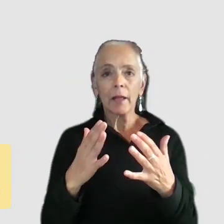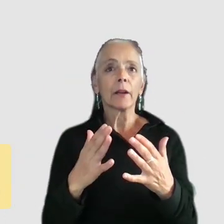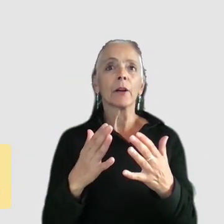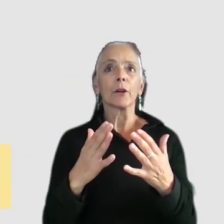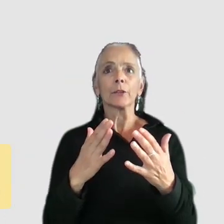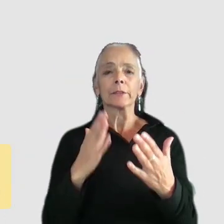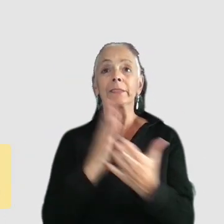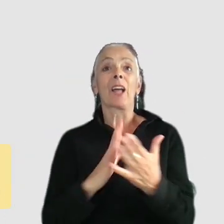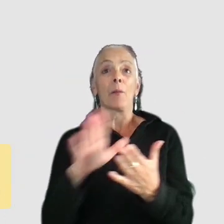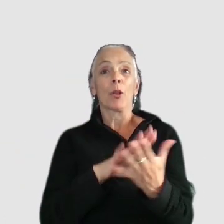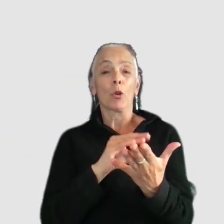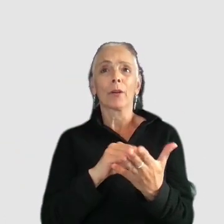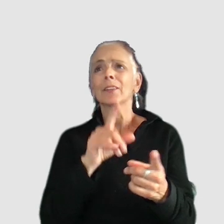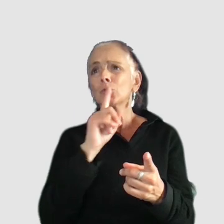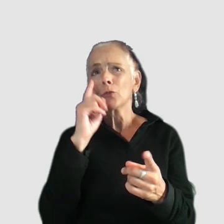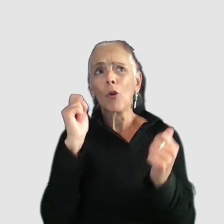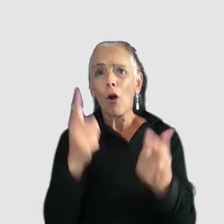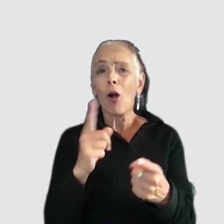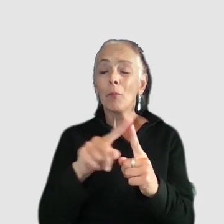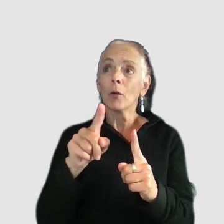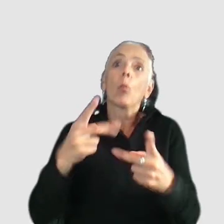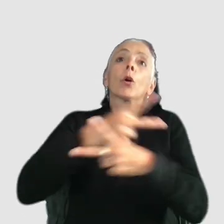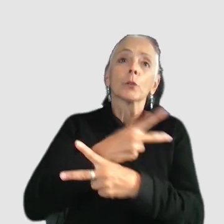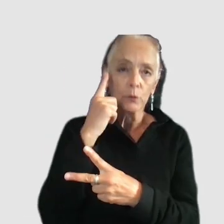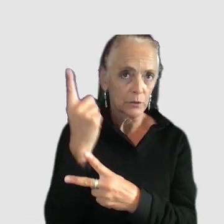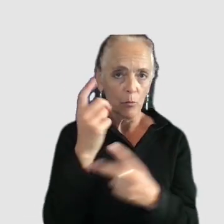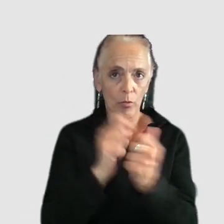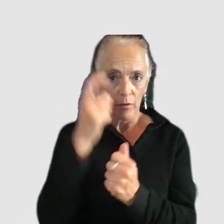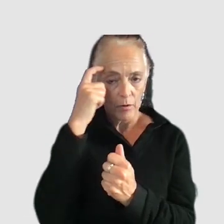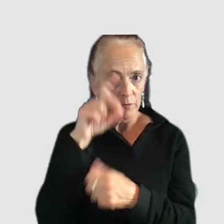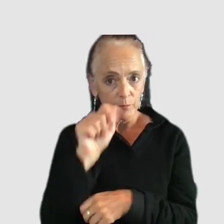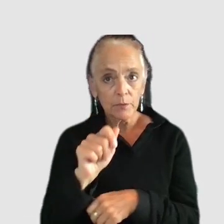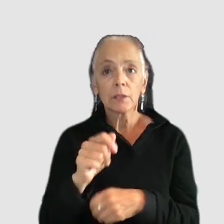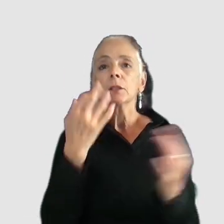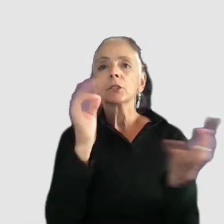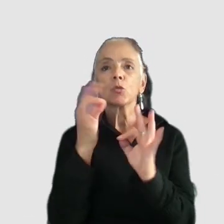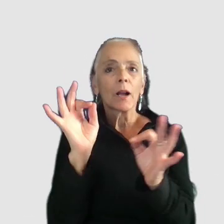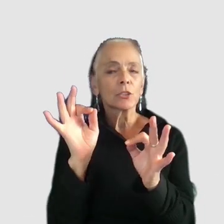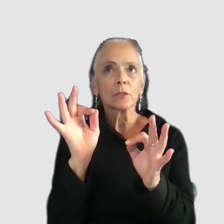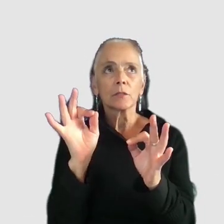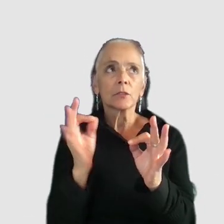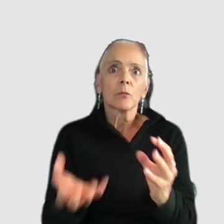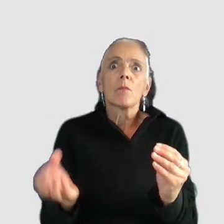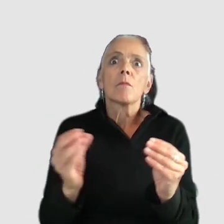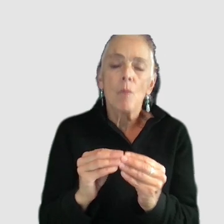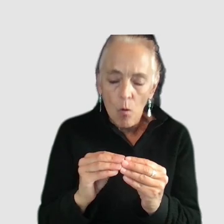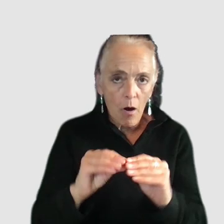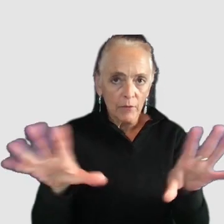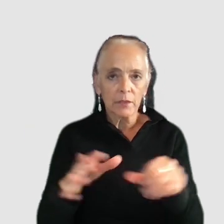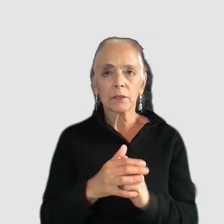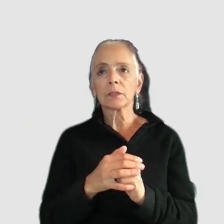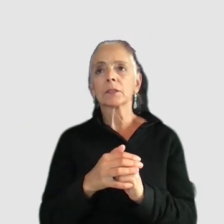and these things are true for everybody but especially for anyone with a cognitive disability those distractions are going to be even more noticeable even